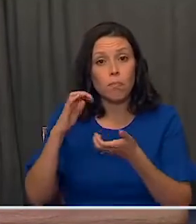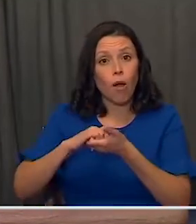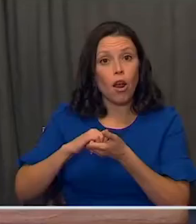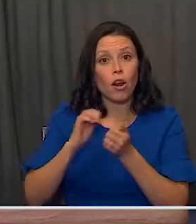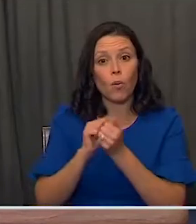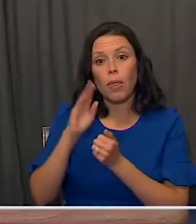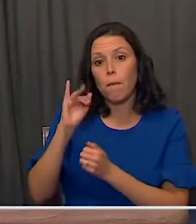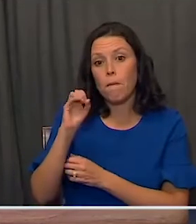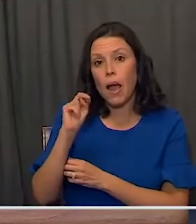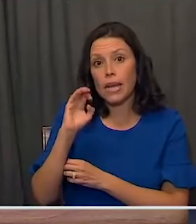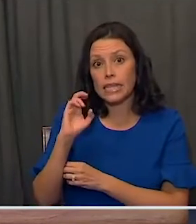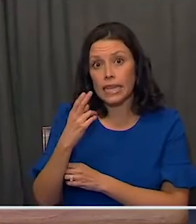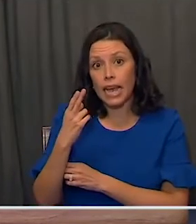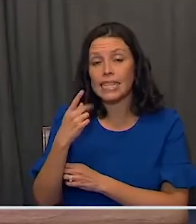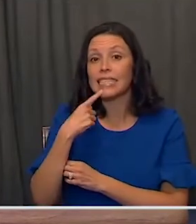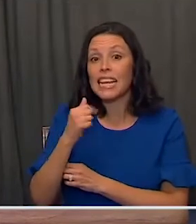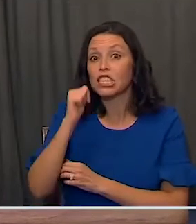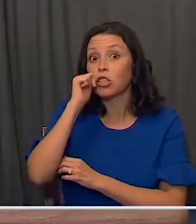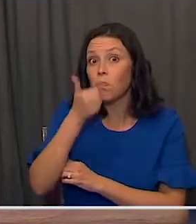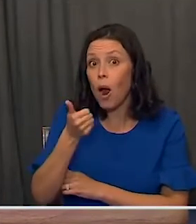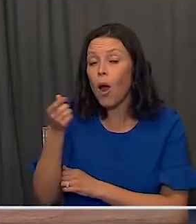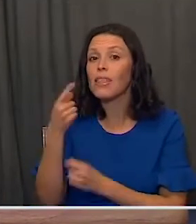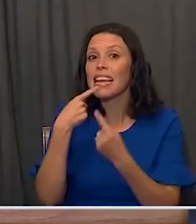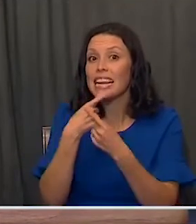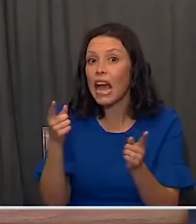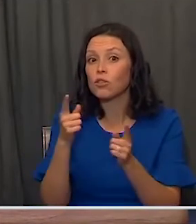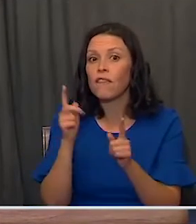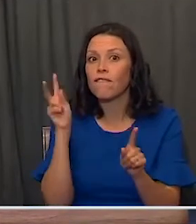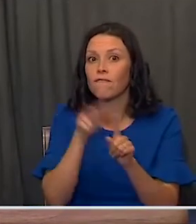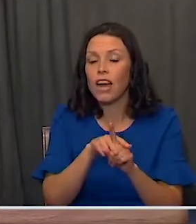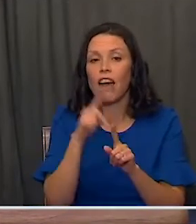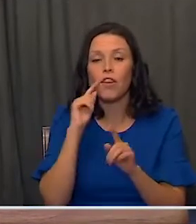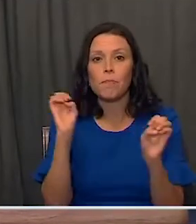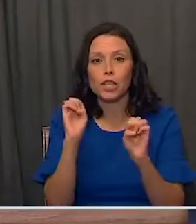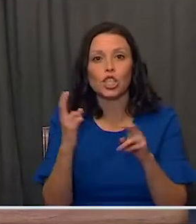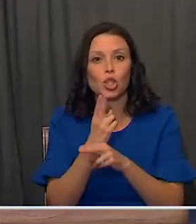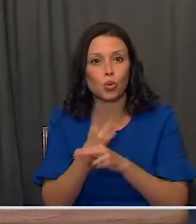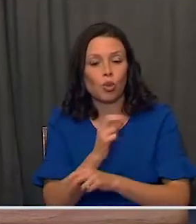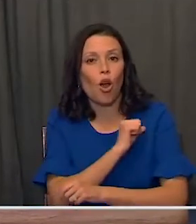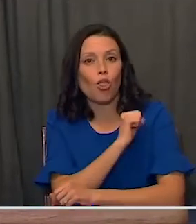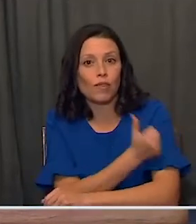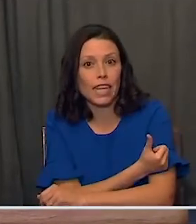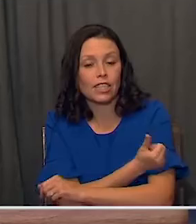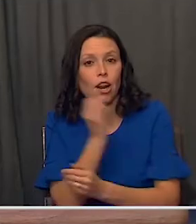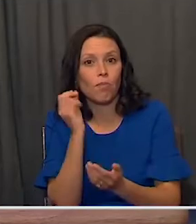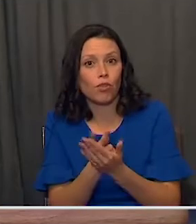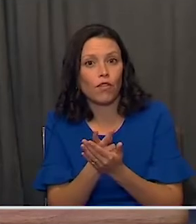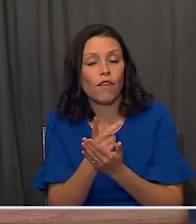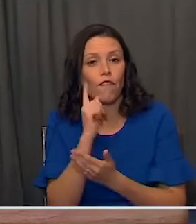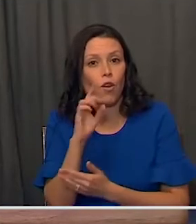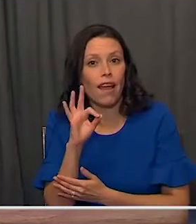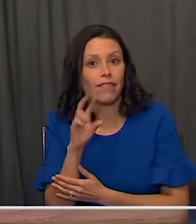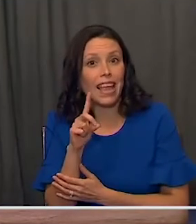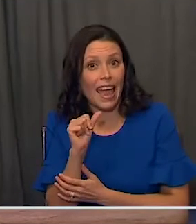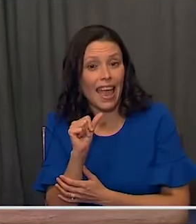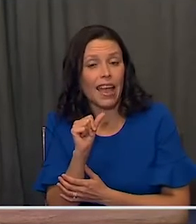has announced that tomorrow they intend to file for emergency use authorization at the FDA.